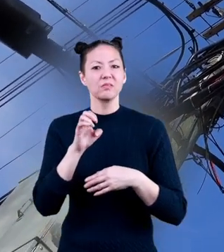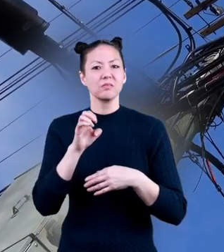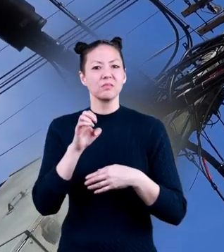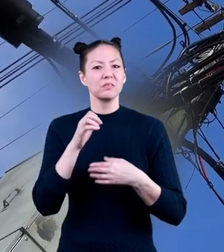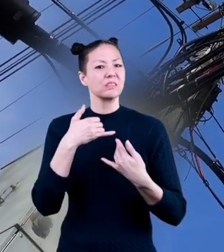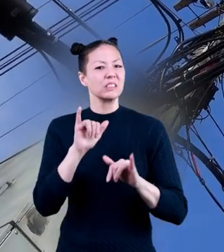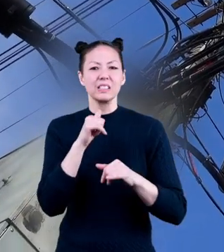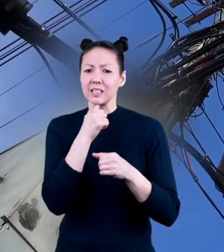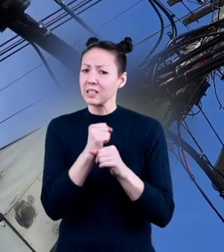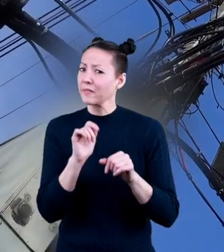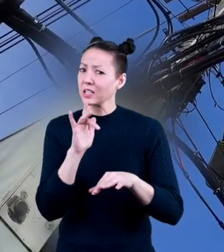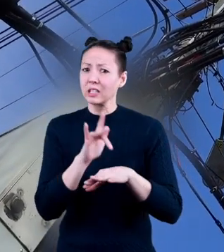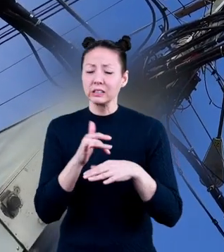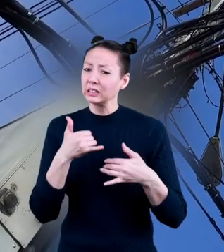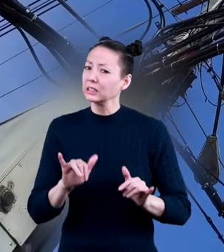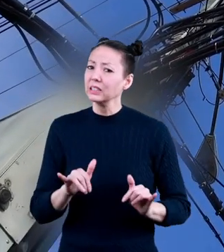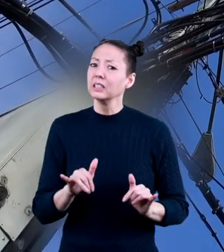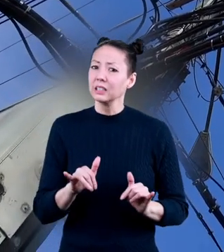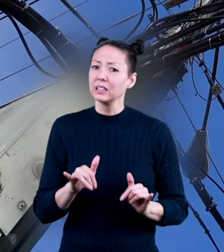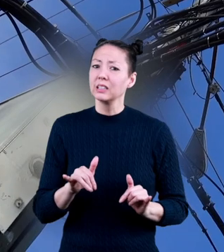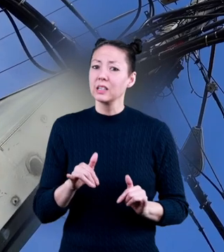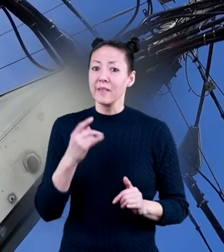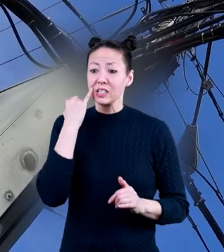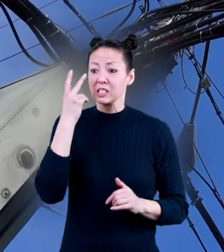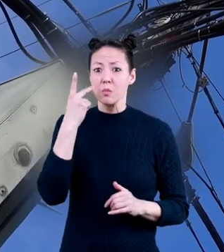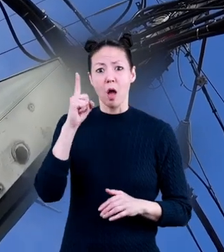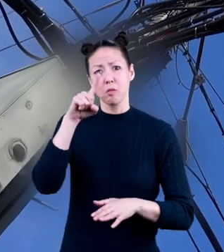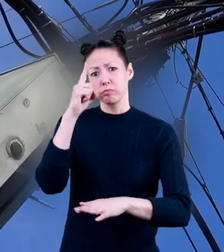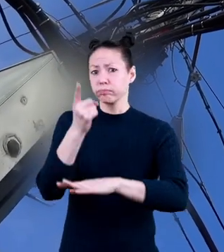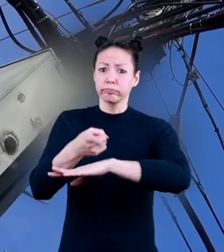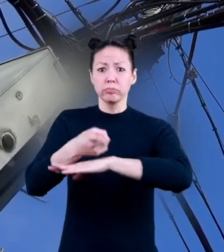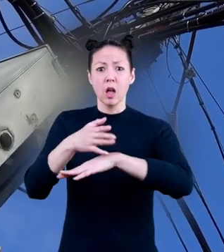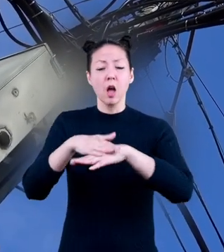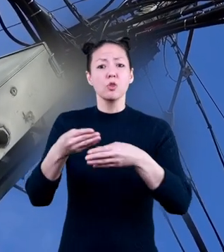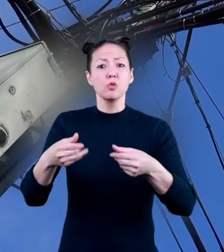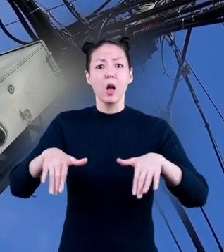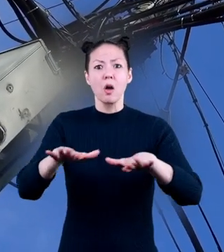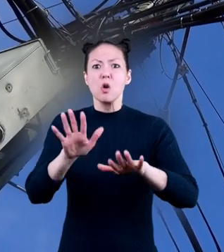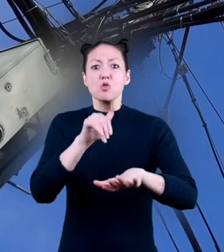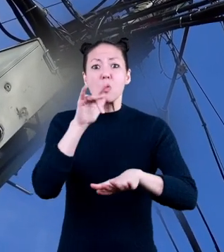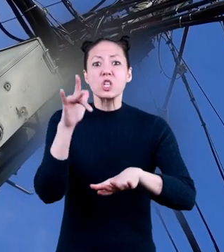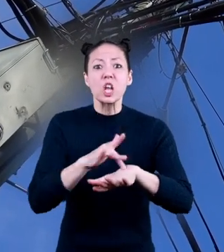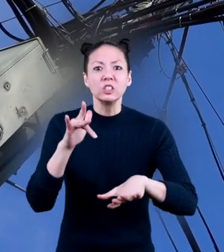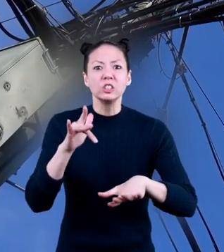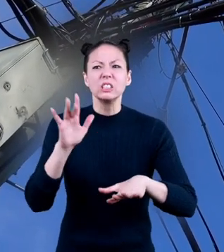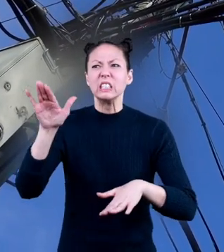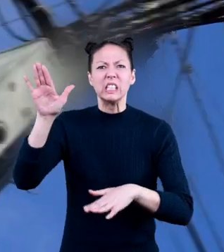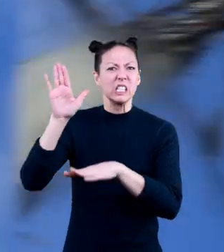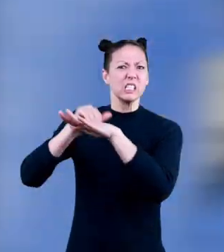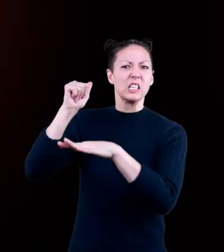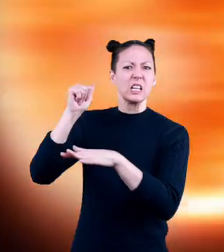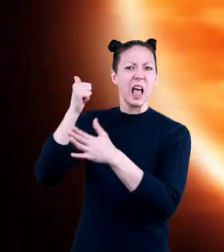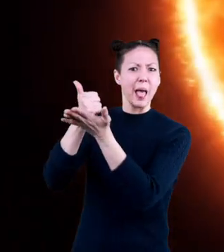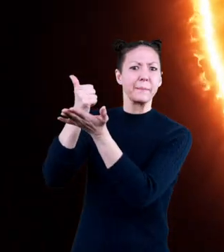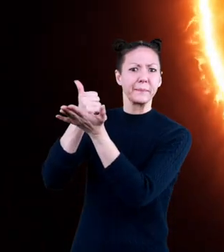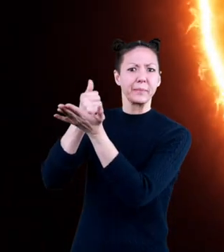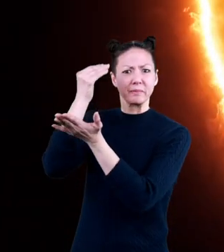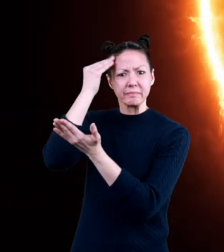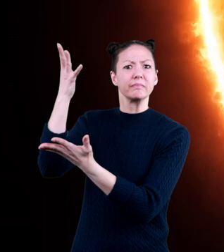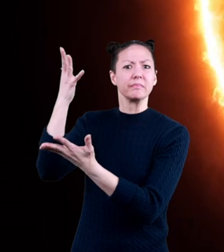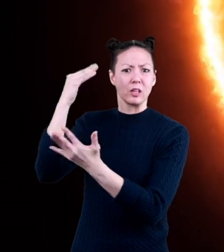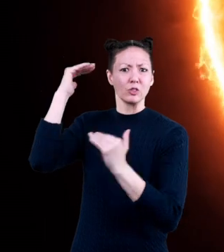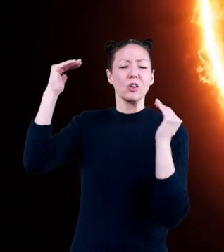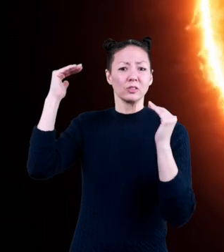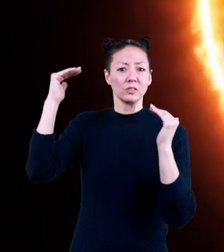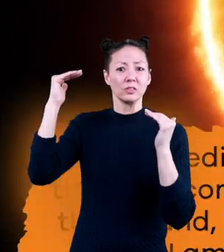touch. If you ever see one down on the ground, don't touch it and get a grown-up! Ready